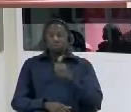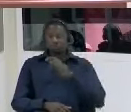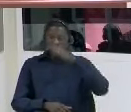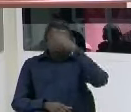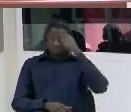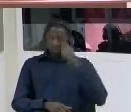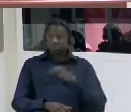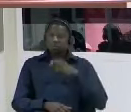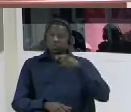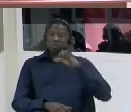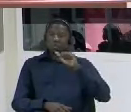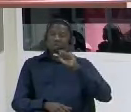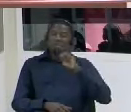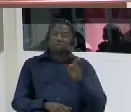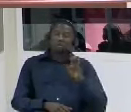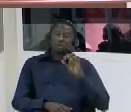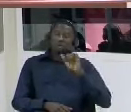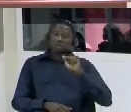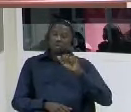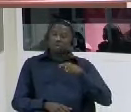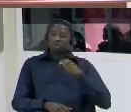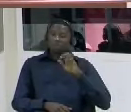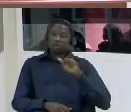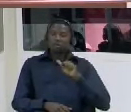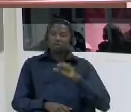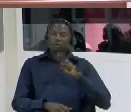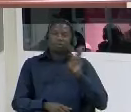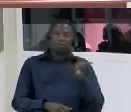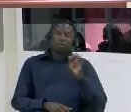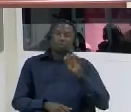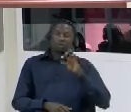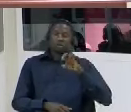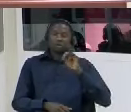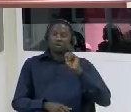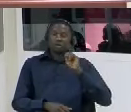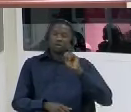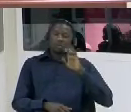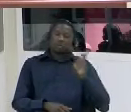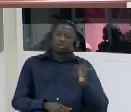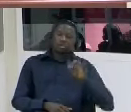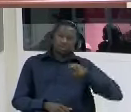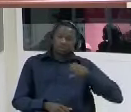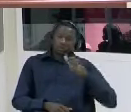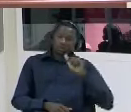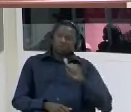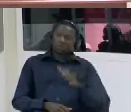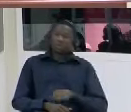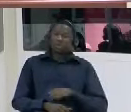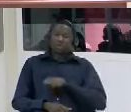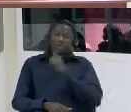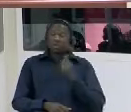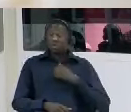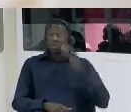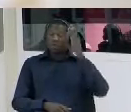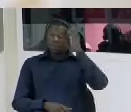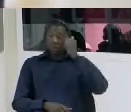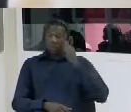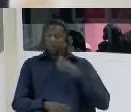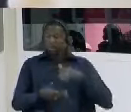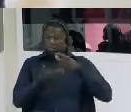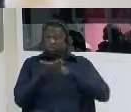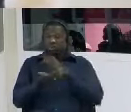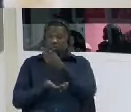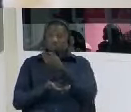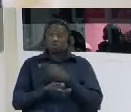all the others definitely you are doing a very good job and our hope are on you i want to congratulate you for taking this